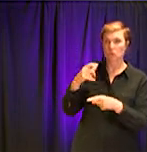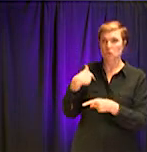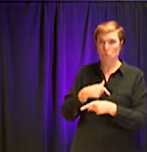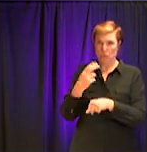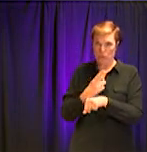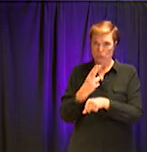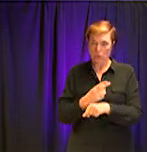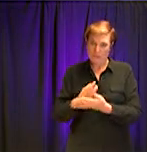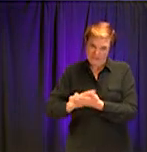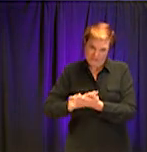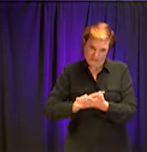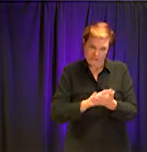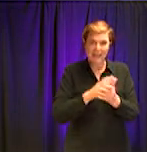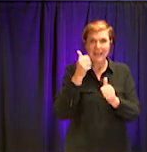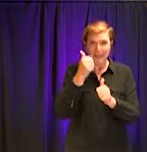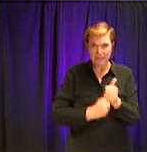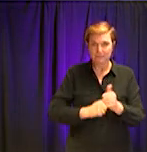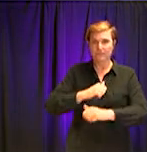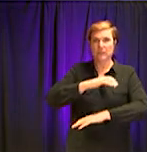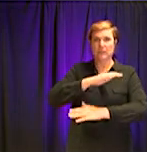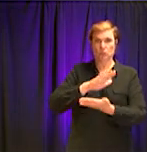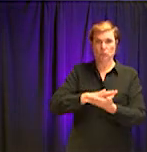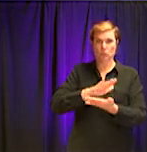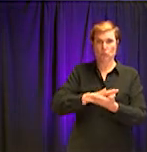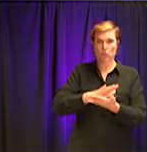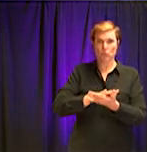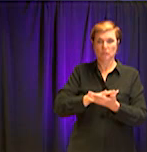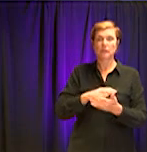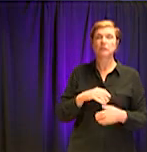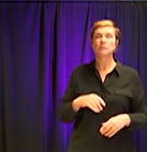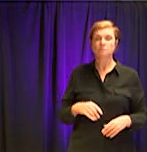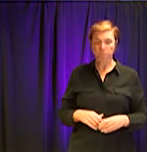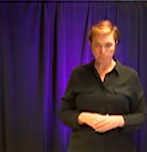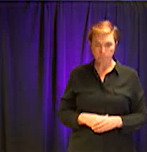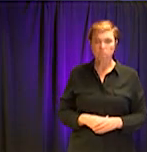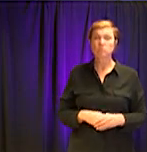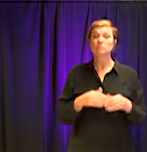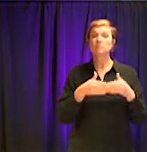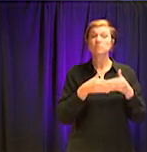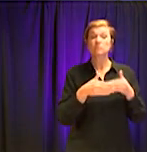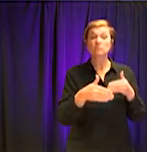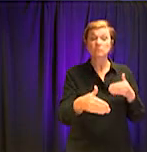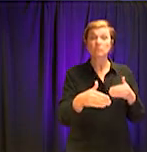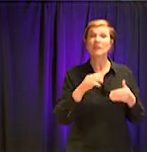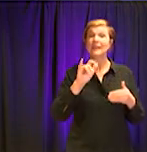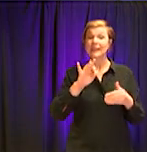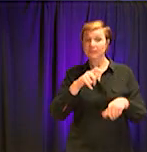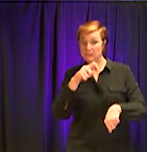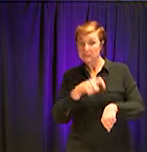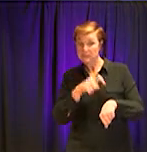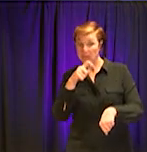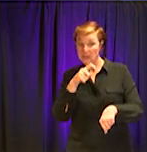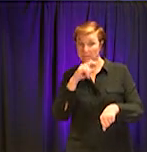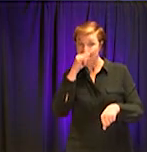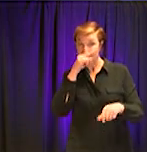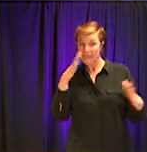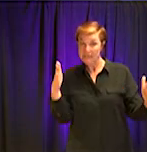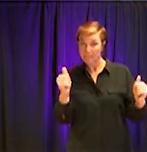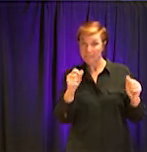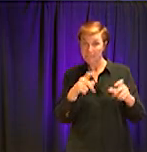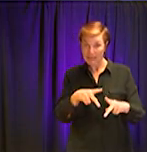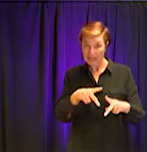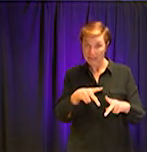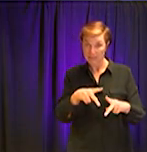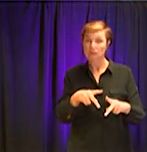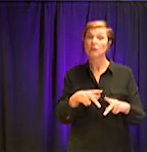in every school, getting it clean. And then at some point where there's a re-entry back into the school, three days before